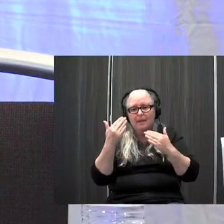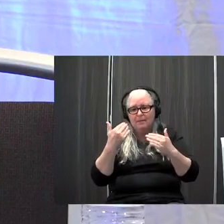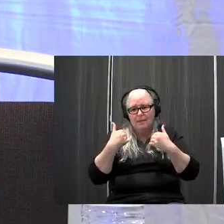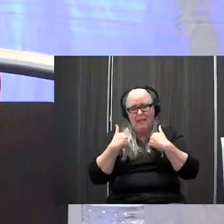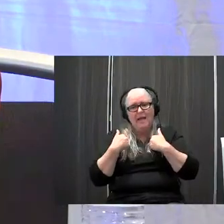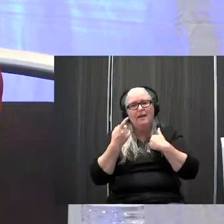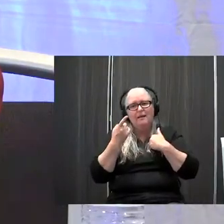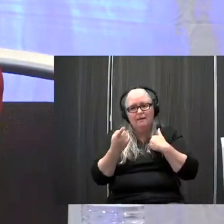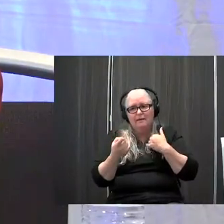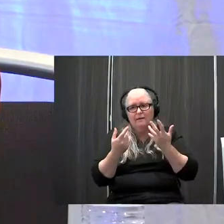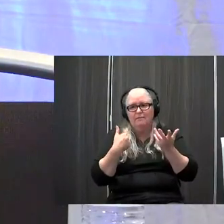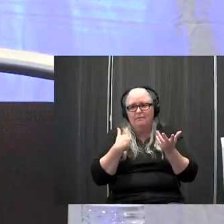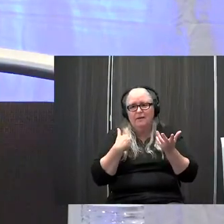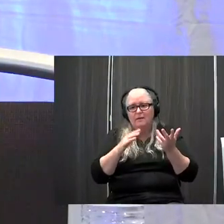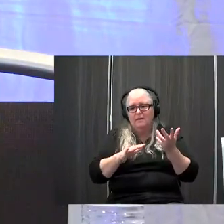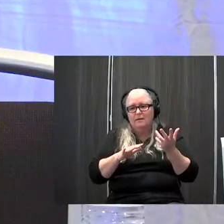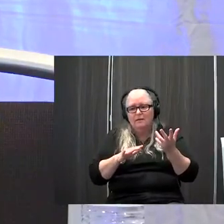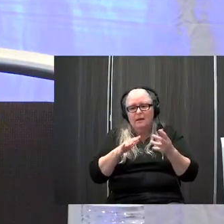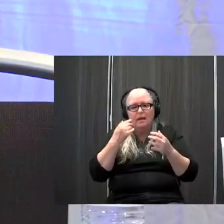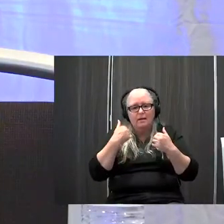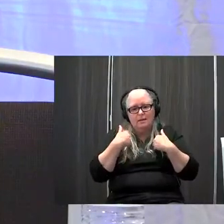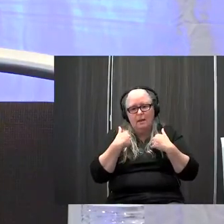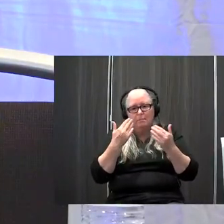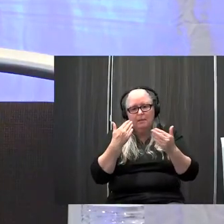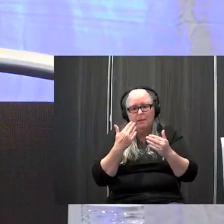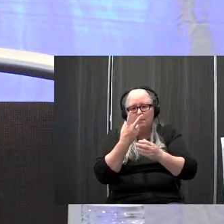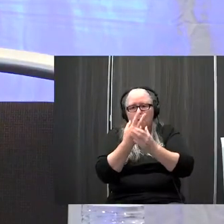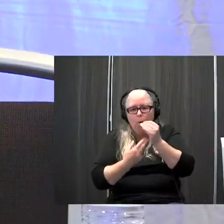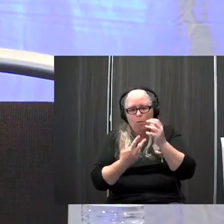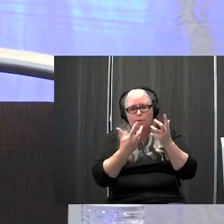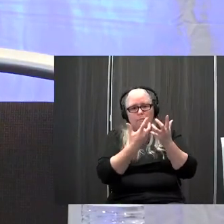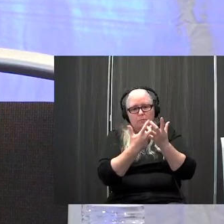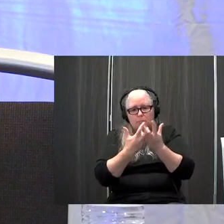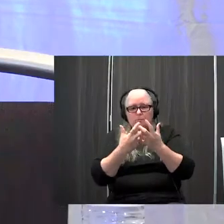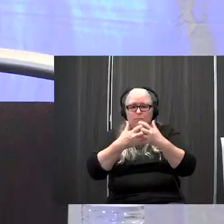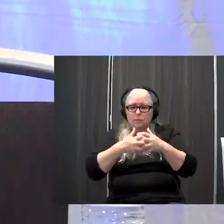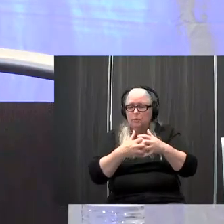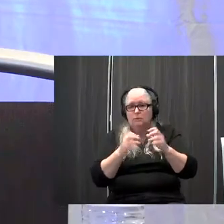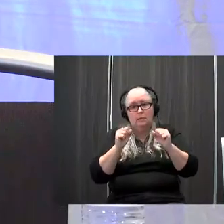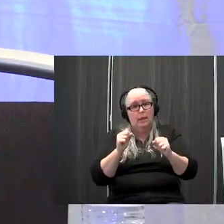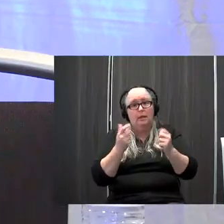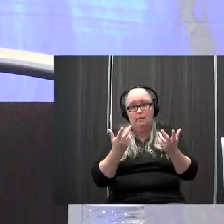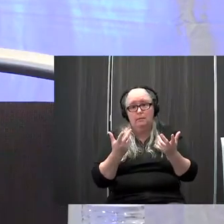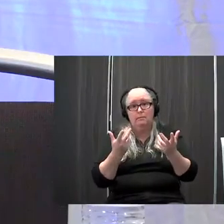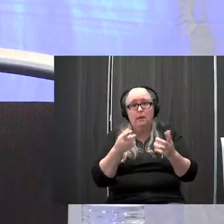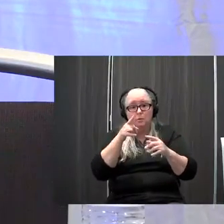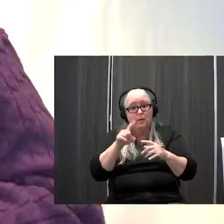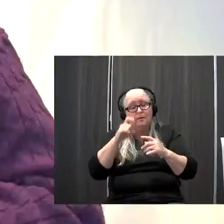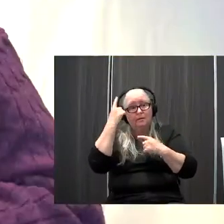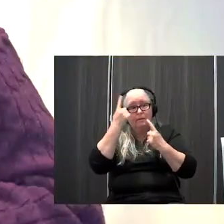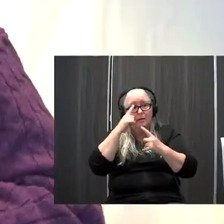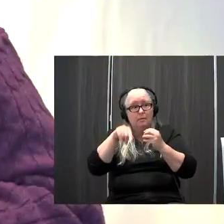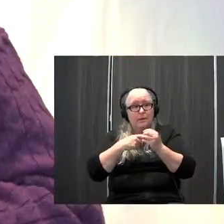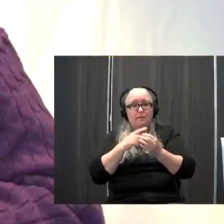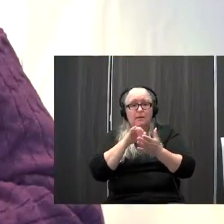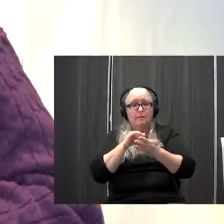there may be a room for implementing both and um and I think that's something to consider yeah and I think too I